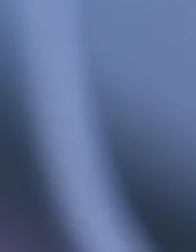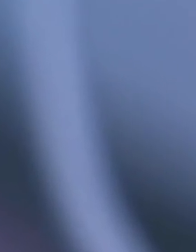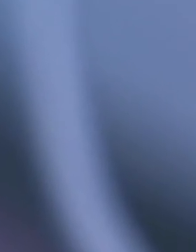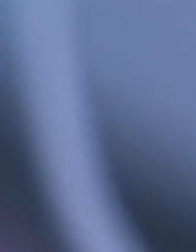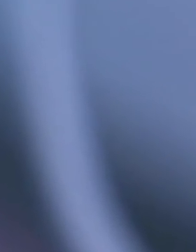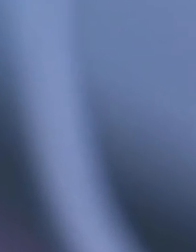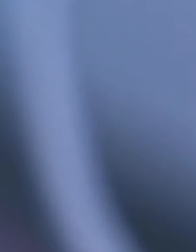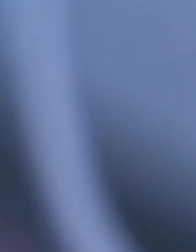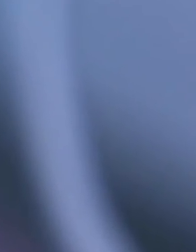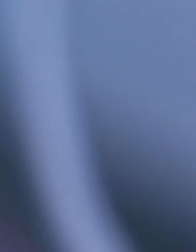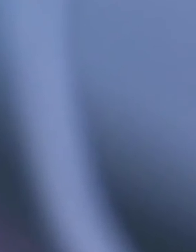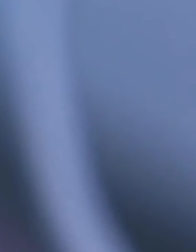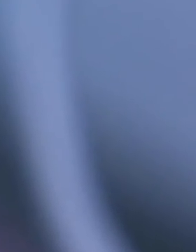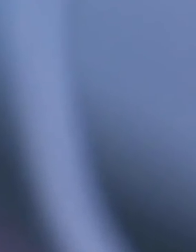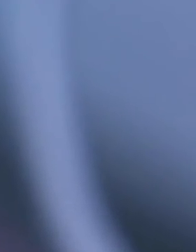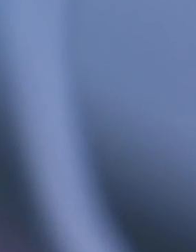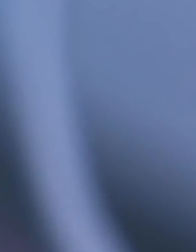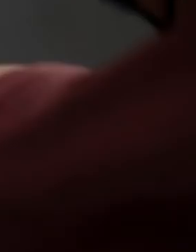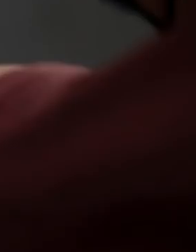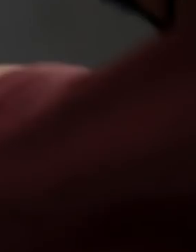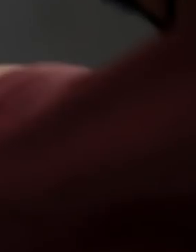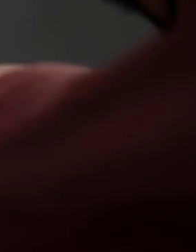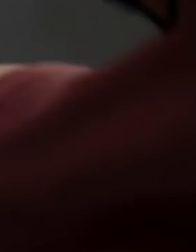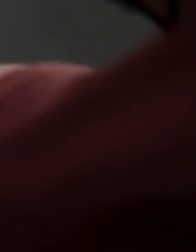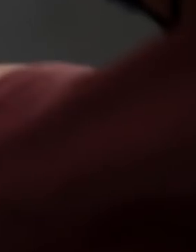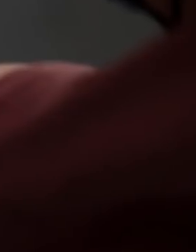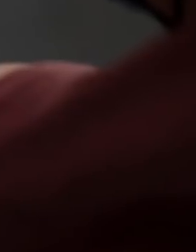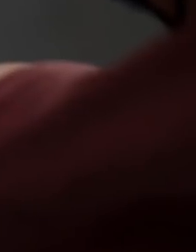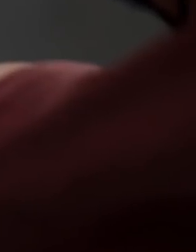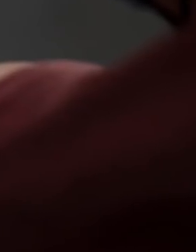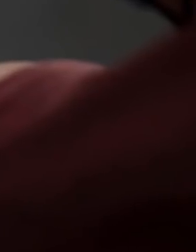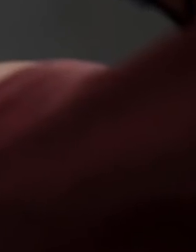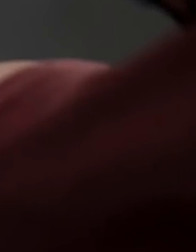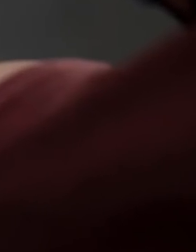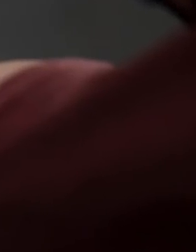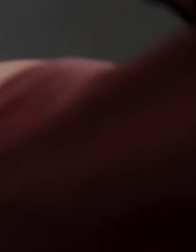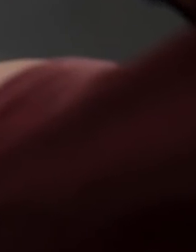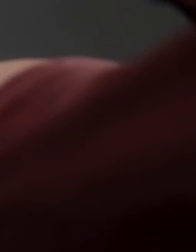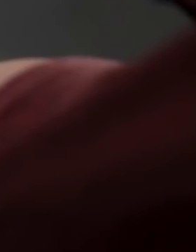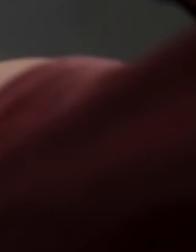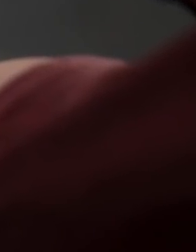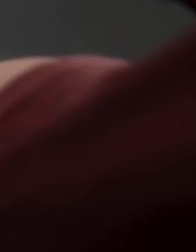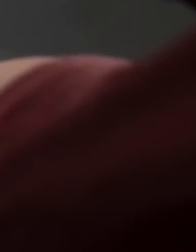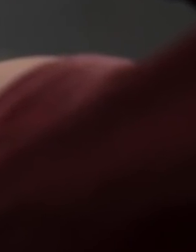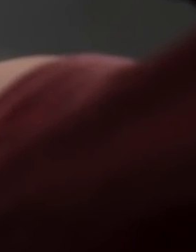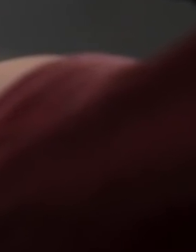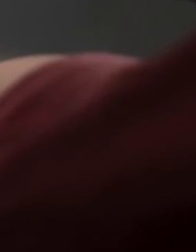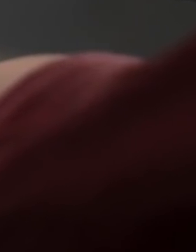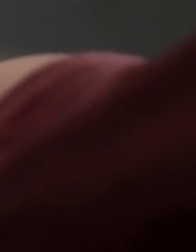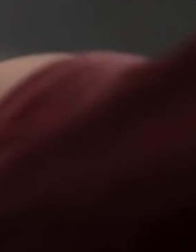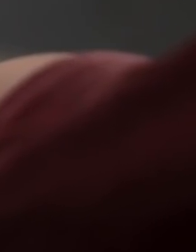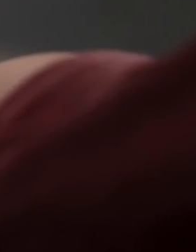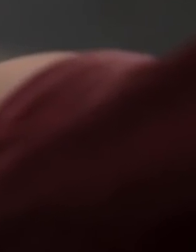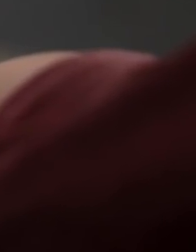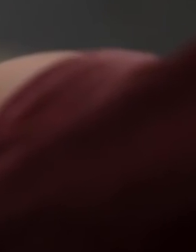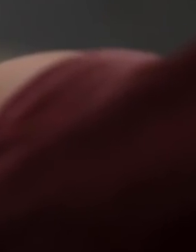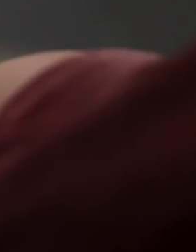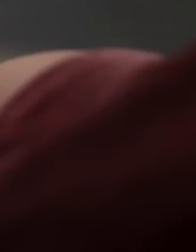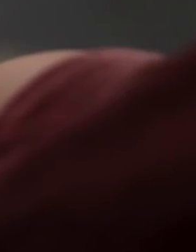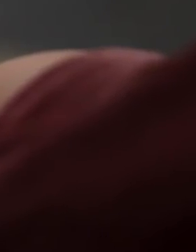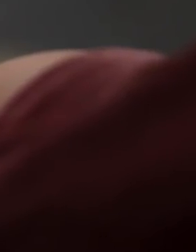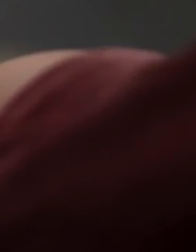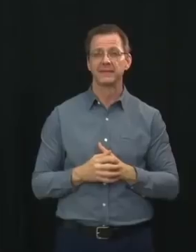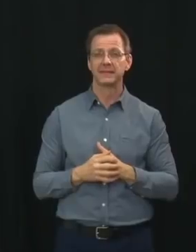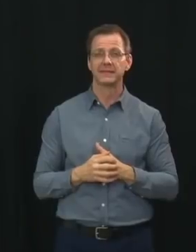Vaccination remains the most effective way to prevent severe cases of COVID-19 and reduce the risks that come with getting